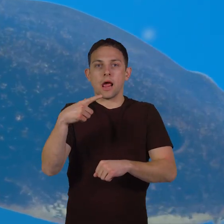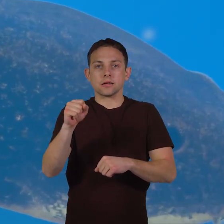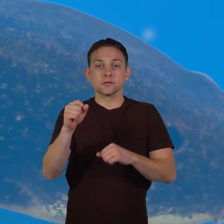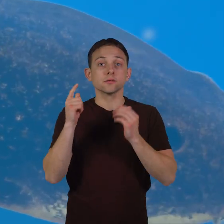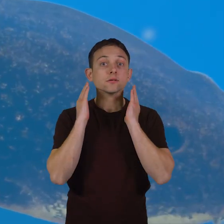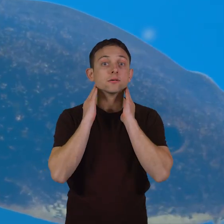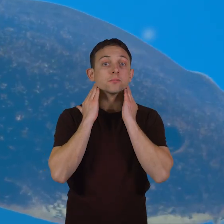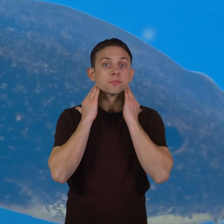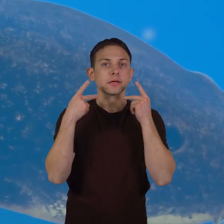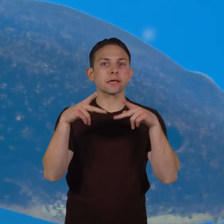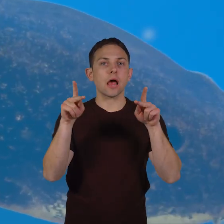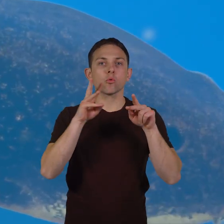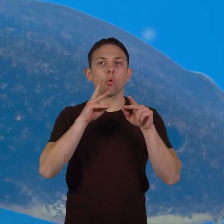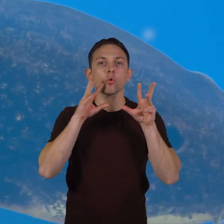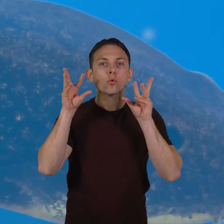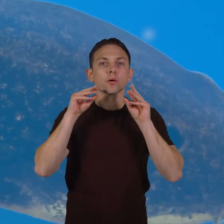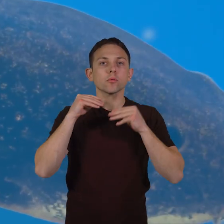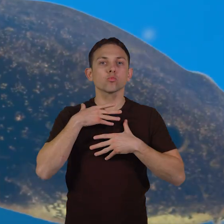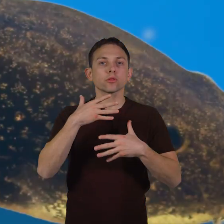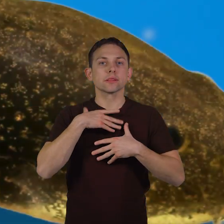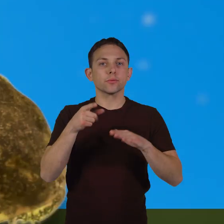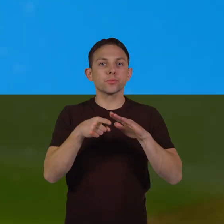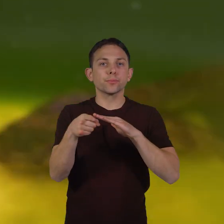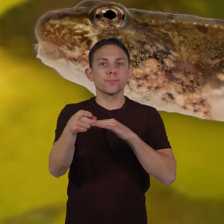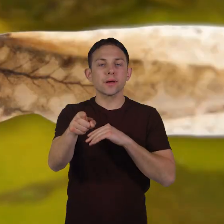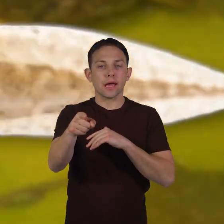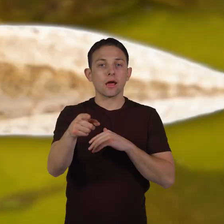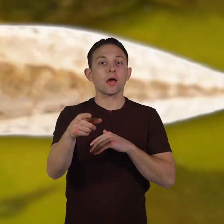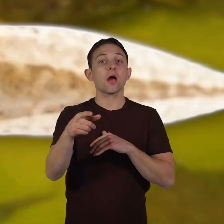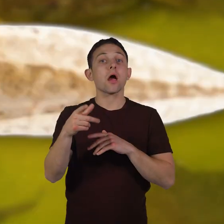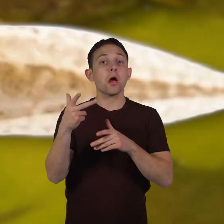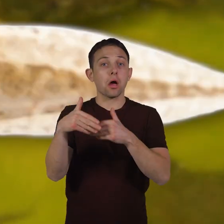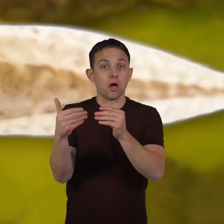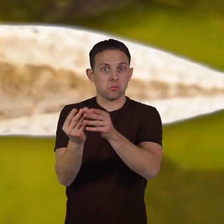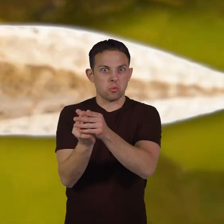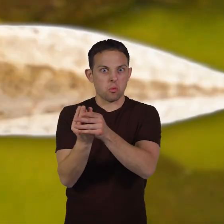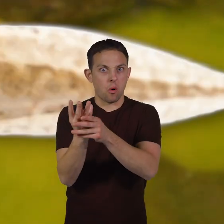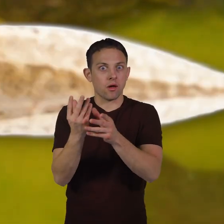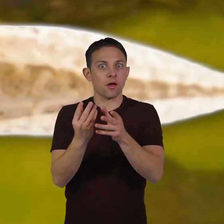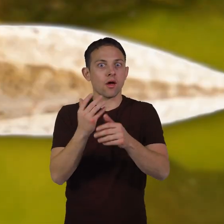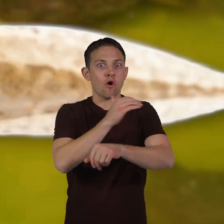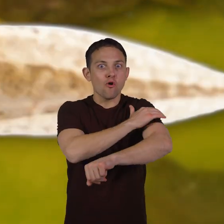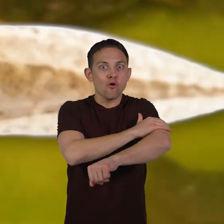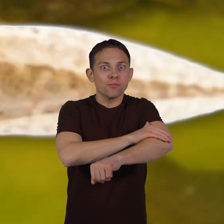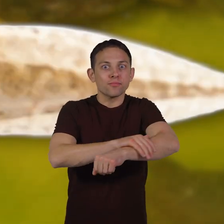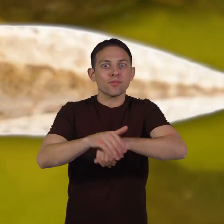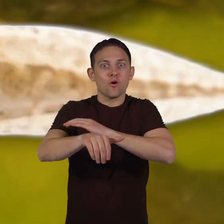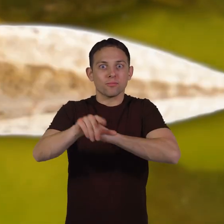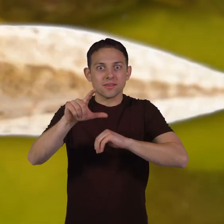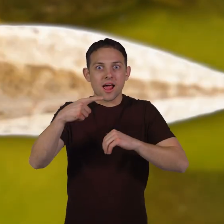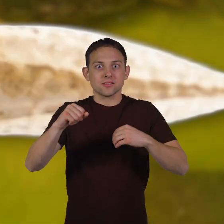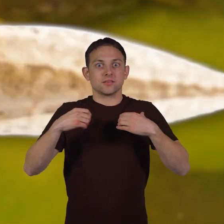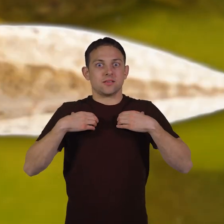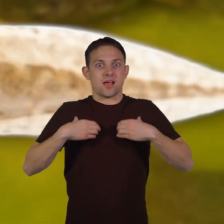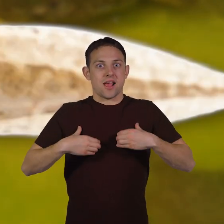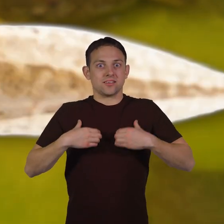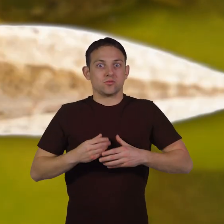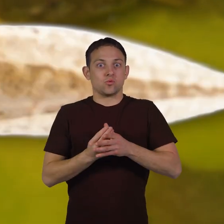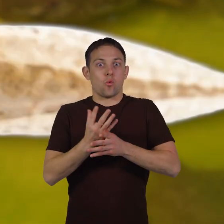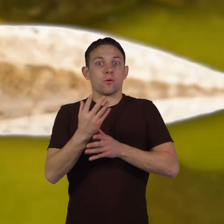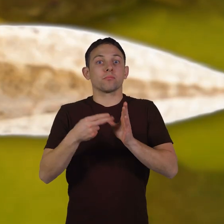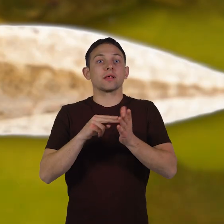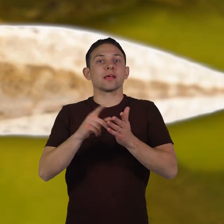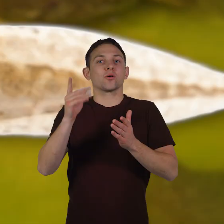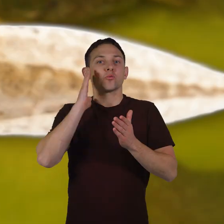and gills to allow them to breathe underwater soon though they start to develop arms legs and lungs